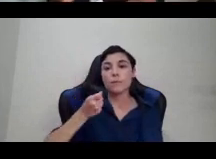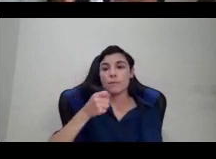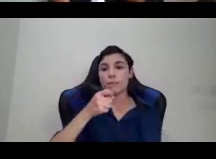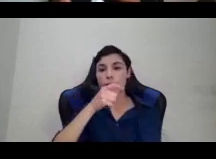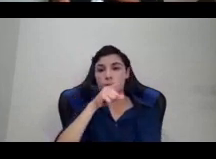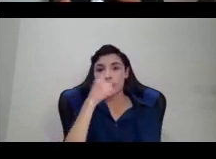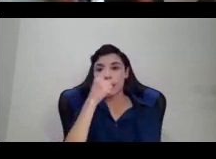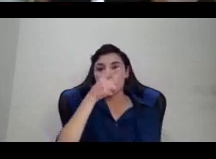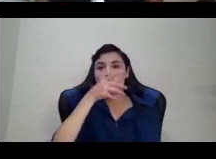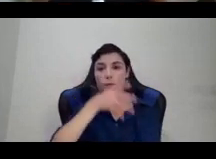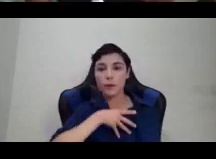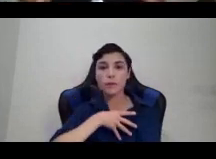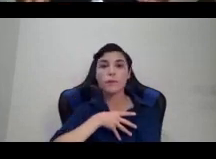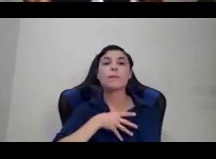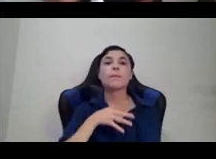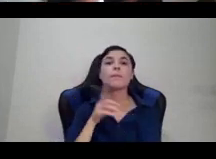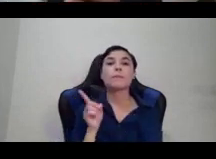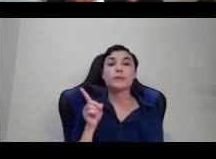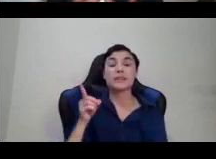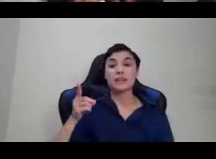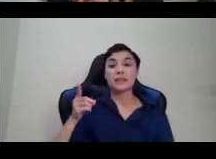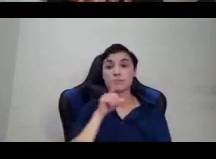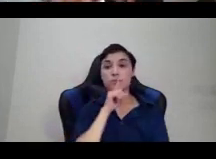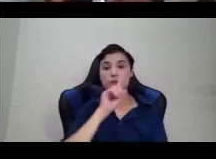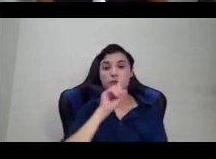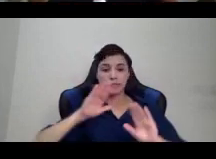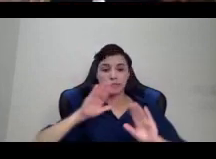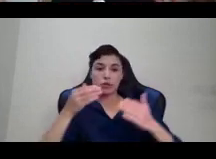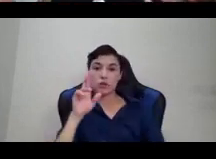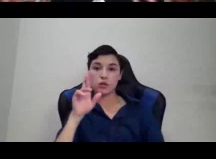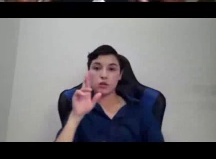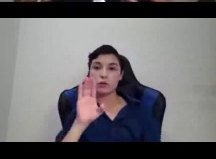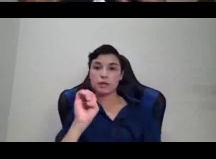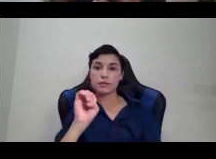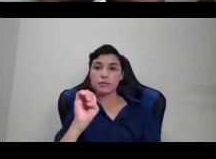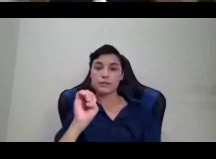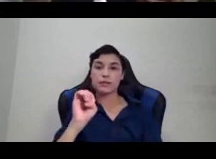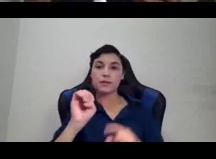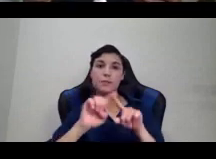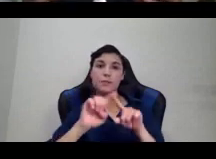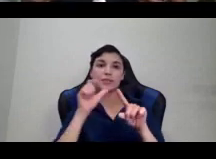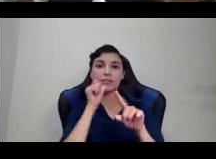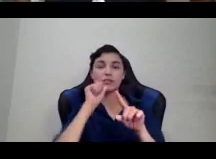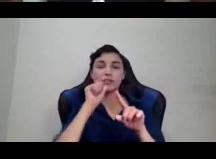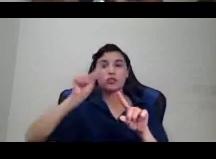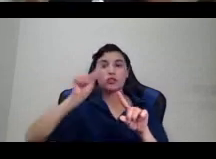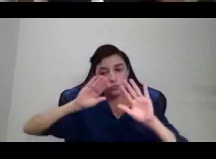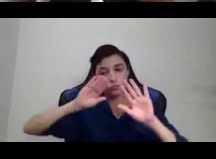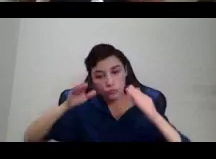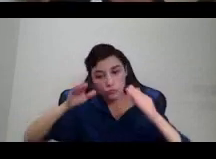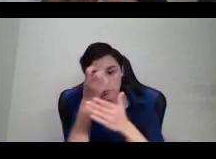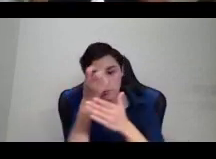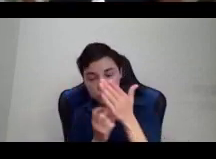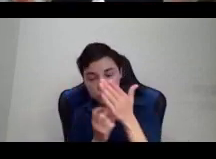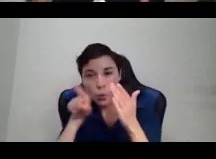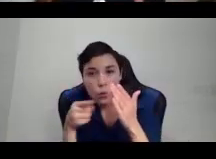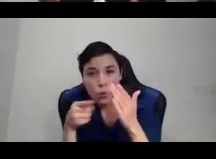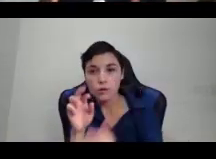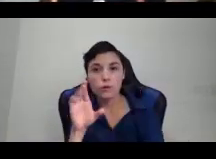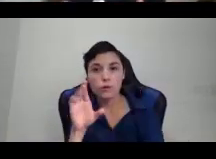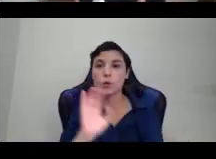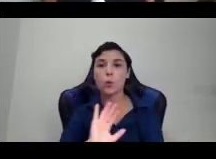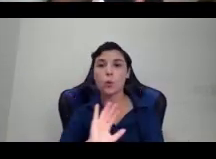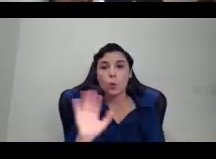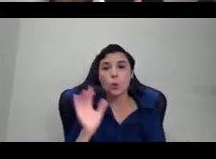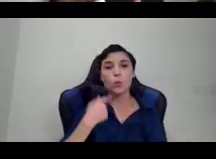centralizes race explicitly for us without focusing on it exclusively. We get to talk about our complexities as human beings